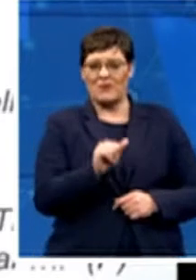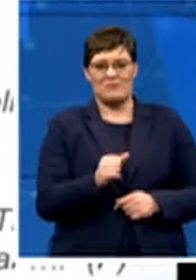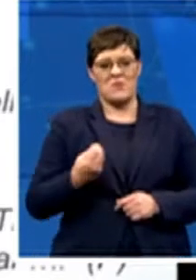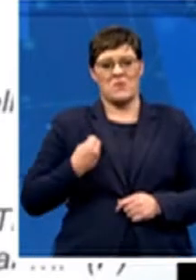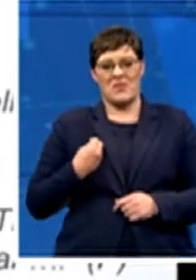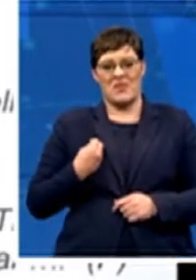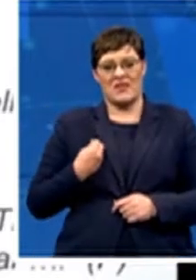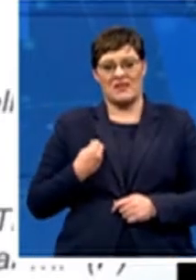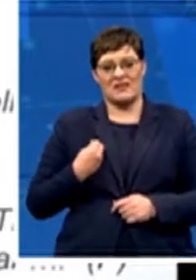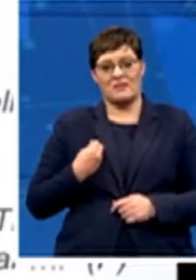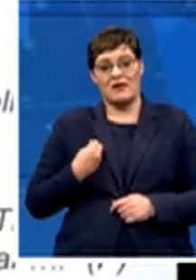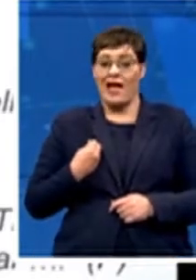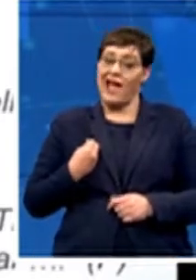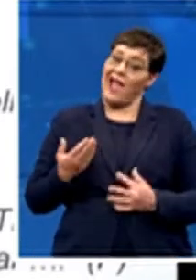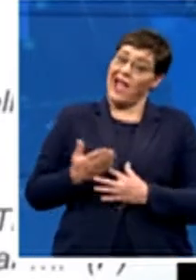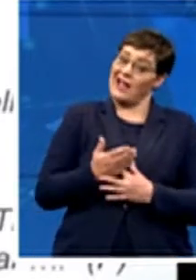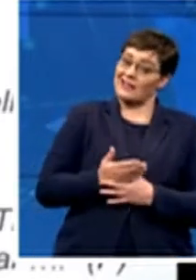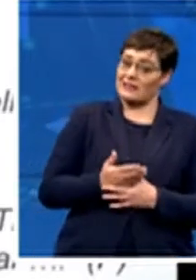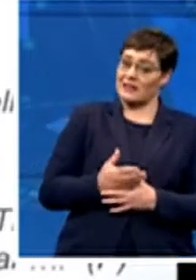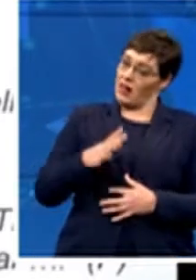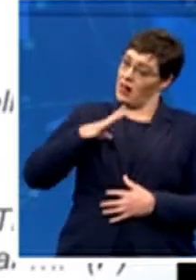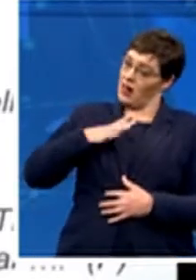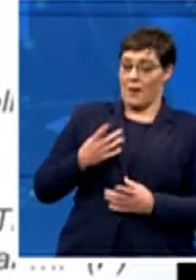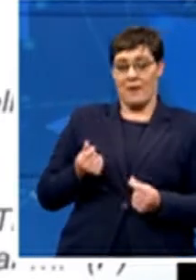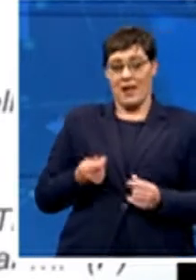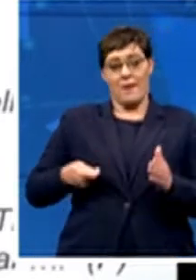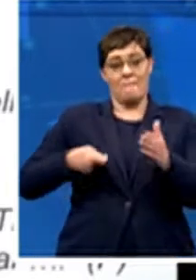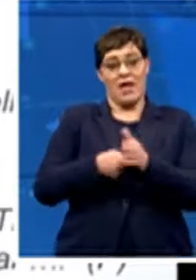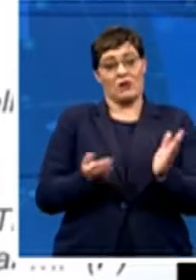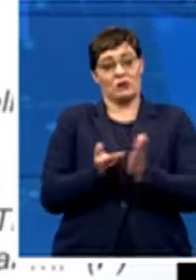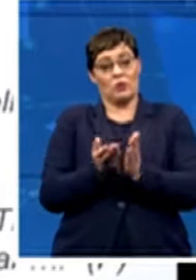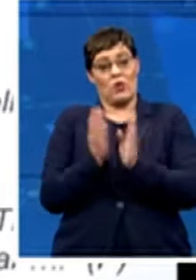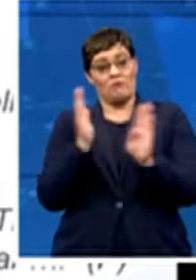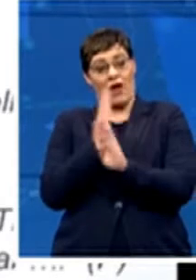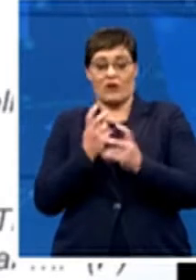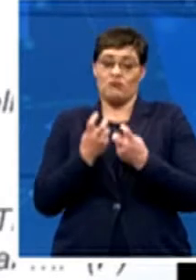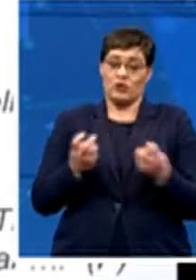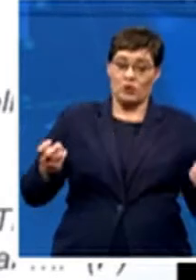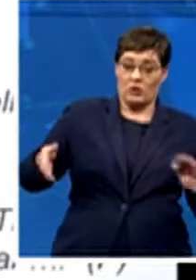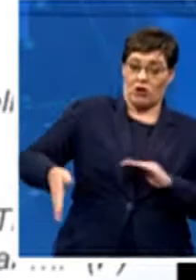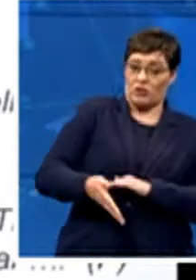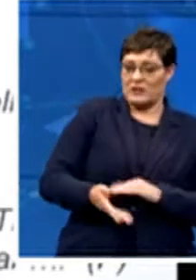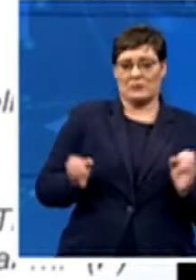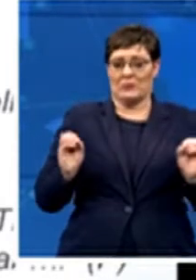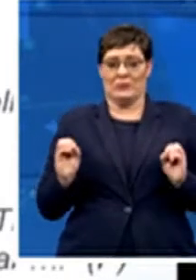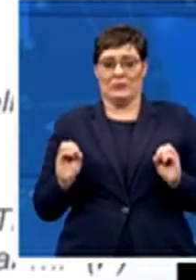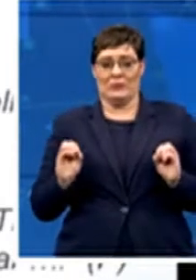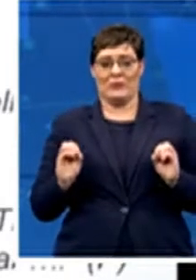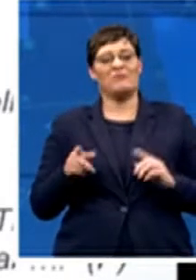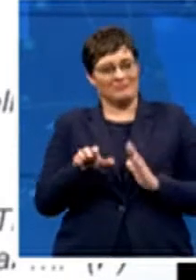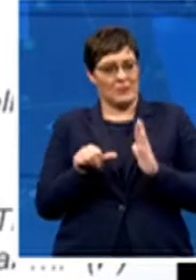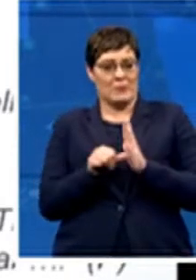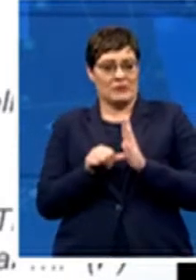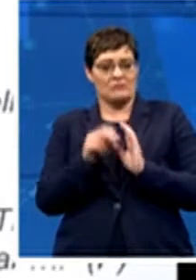luxury of going to a school with cricket resources. And that was really important. During the middle years, these